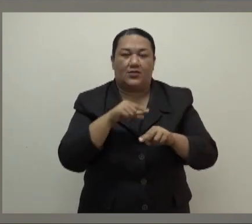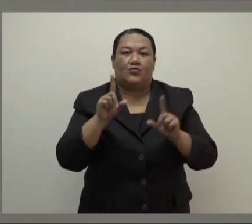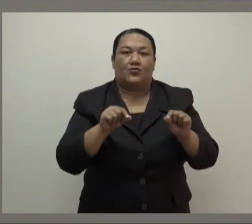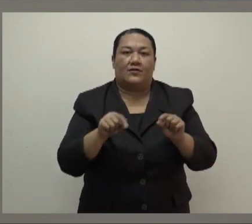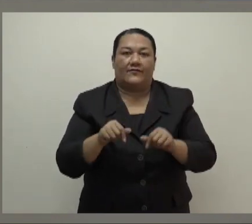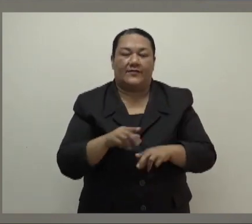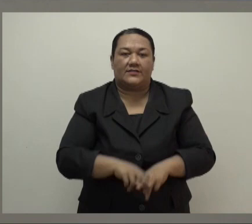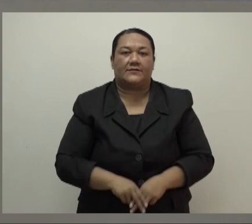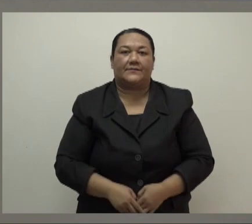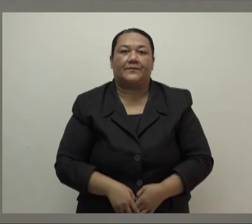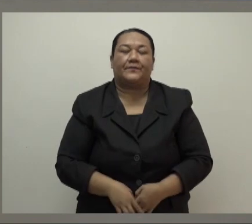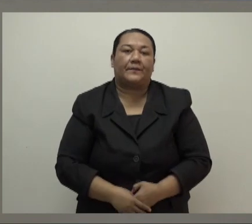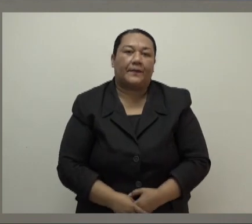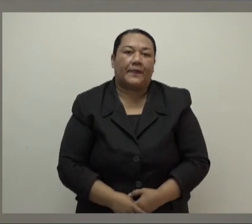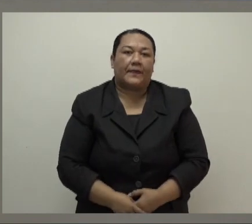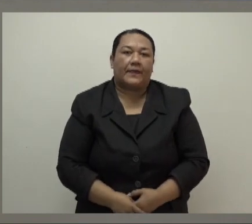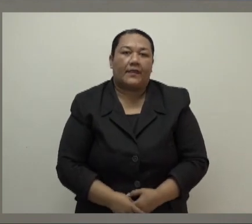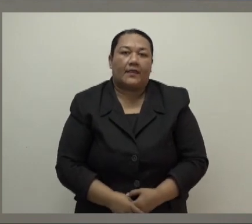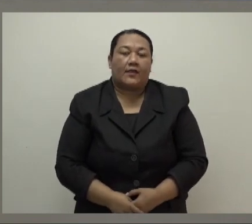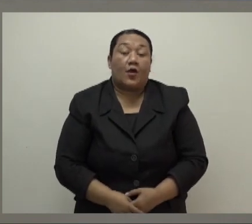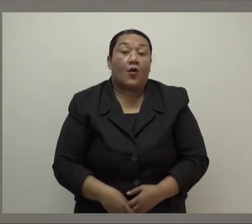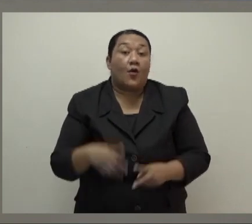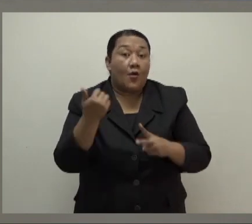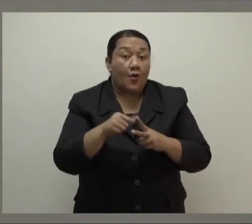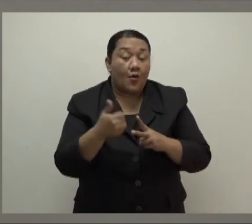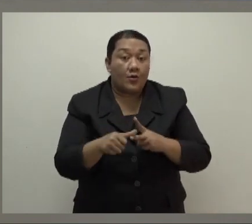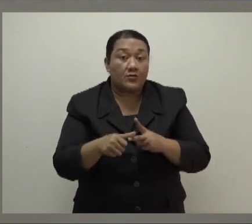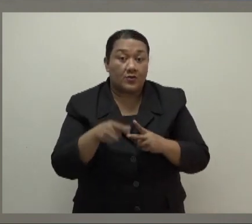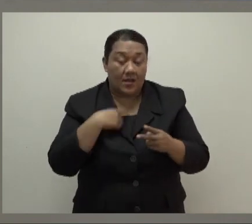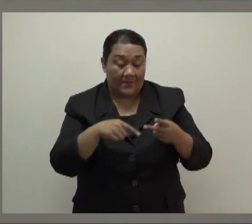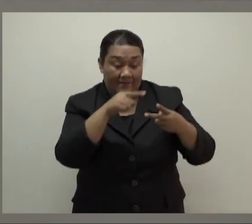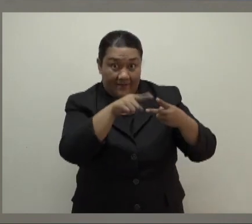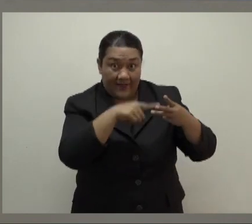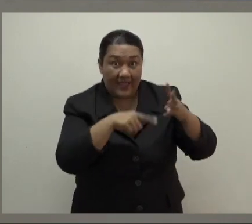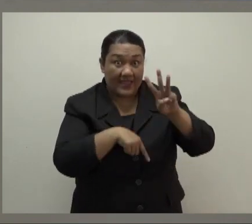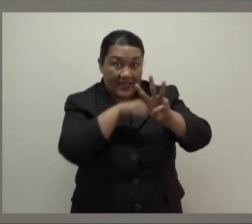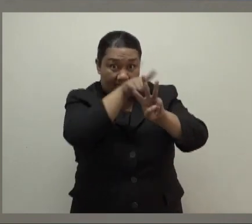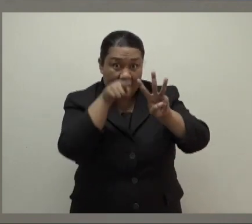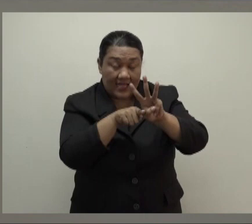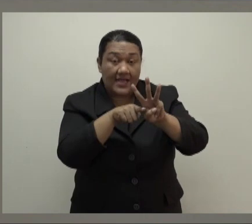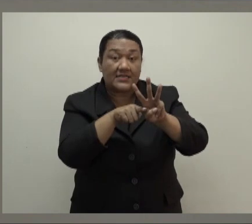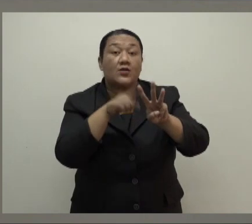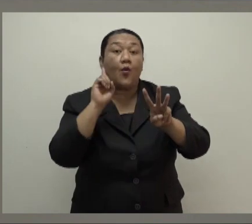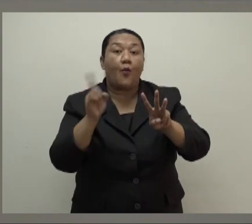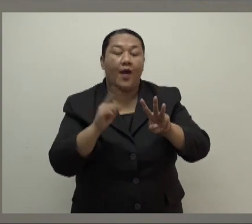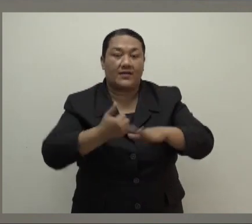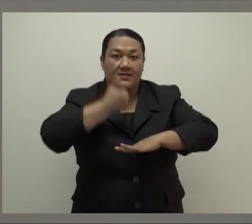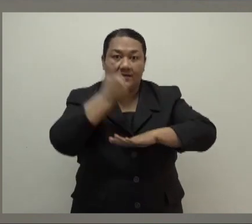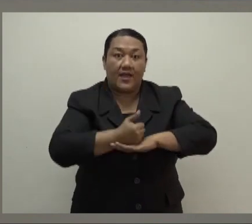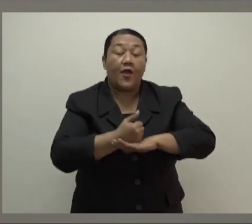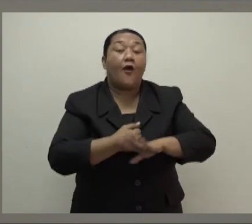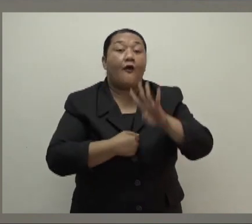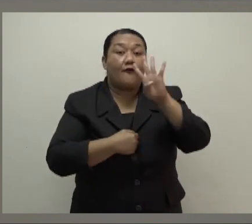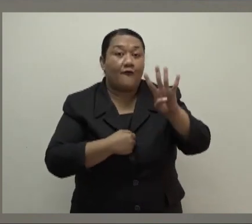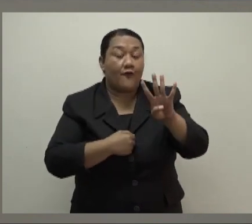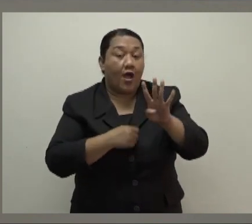questions in that respect. We are also reviewing the requirement of a three-day care Fiji certified accommodation requirement for arrivals into